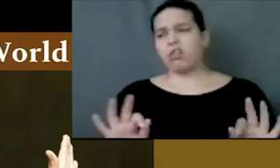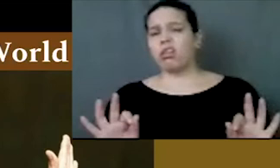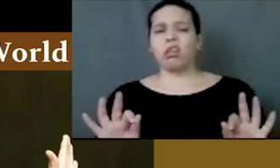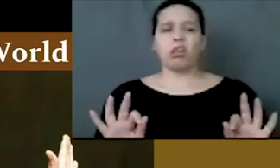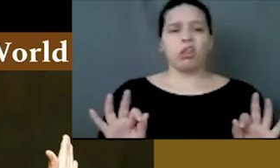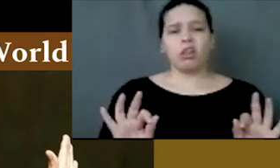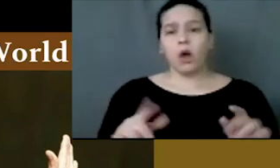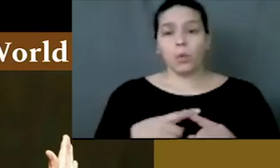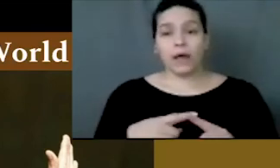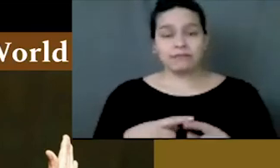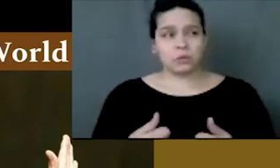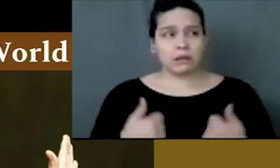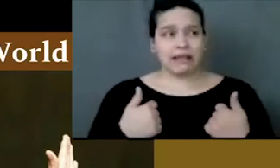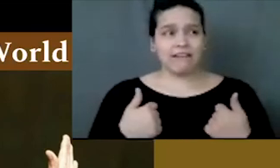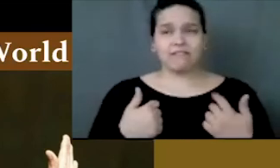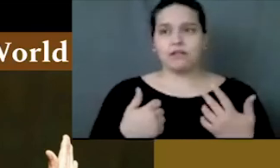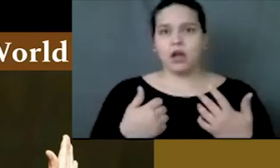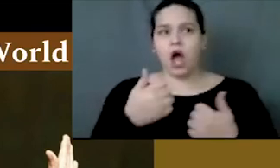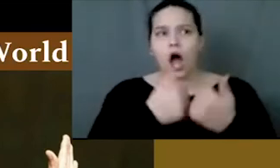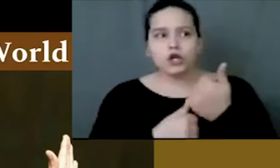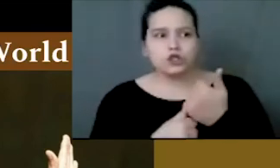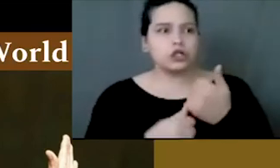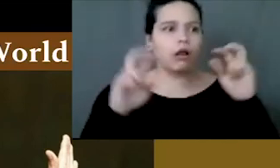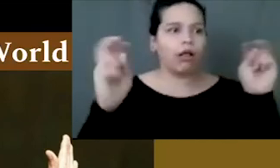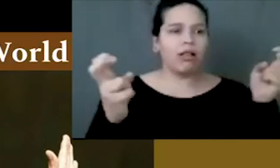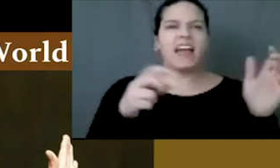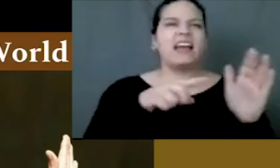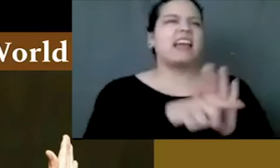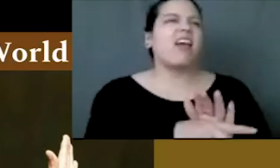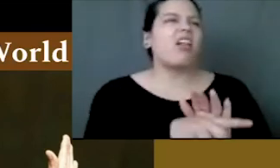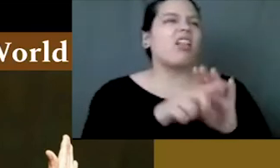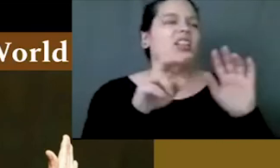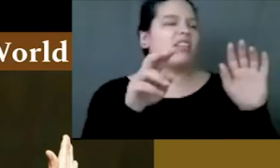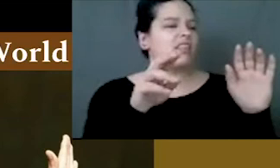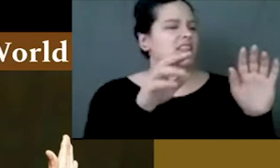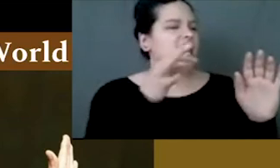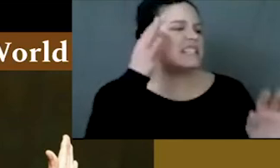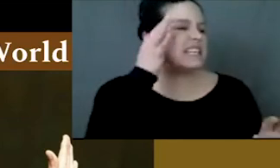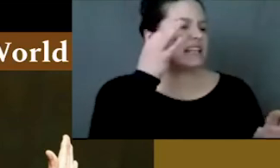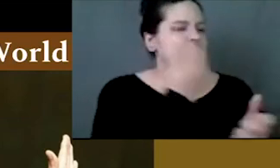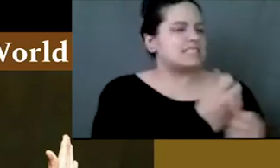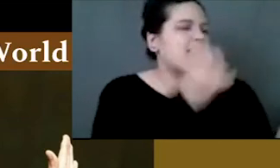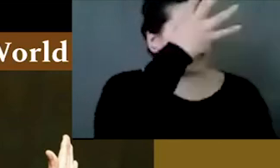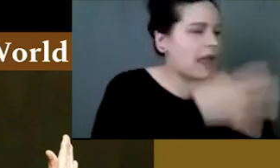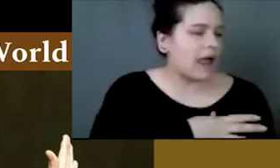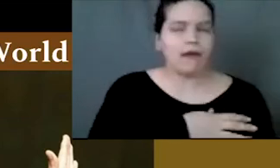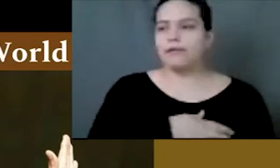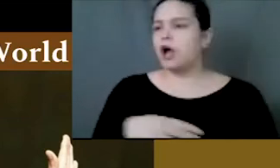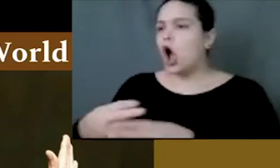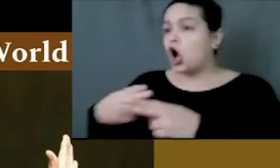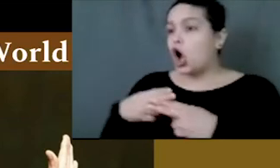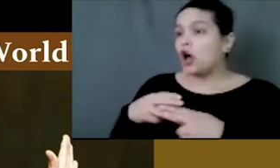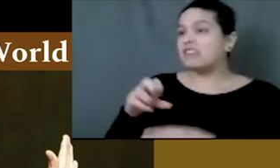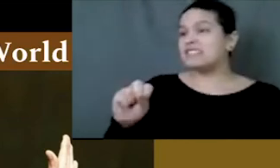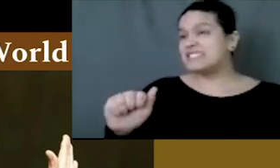lives believe that our lives have no value. You know, when you live under things like kill the Indian, save